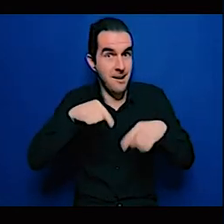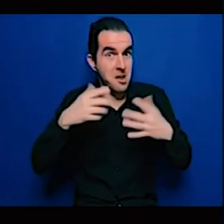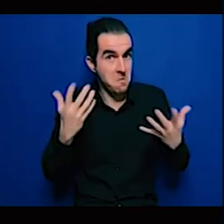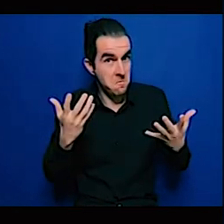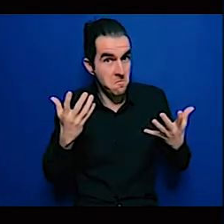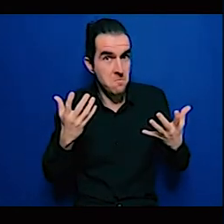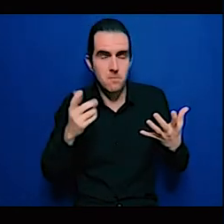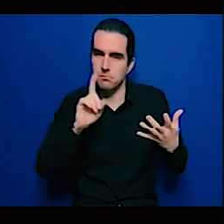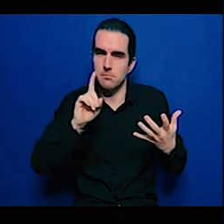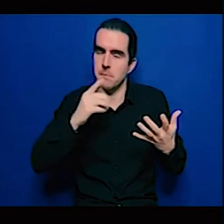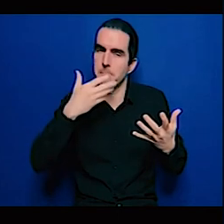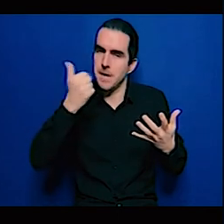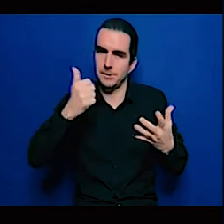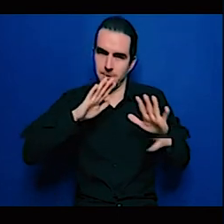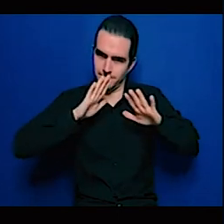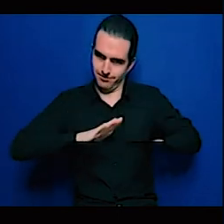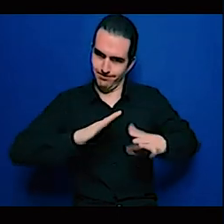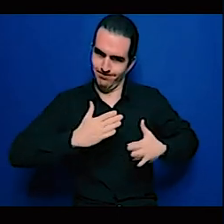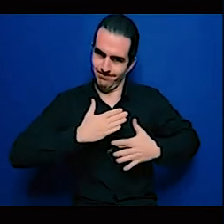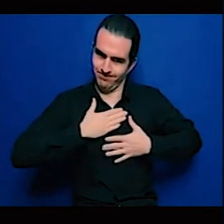happens on a continent